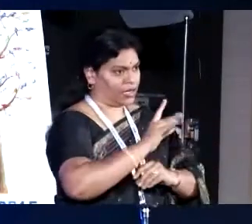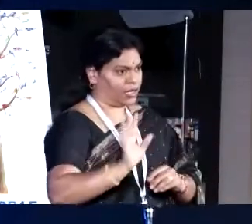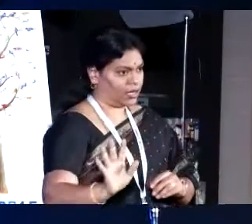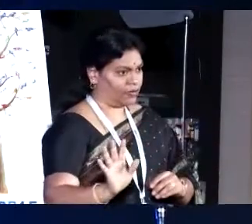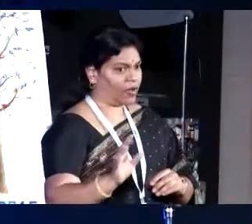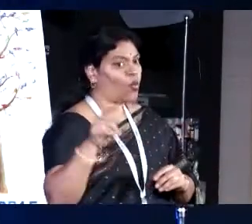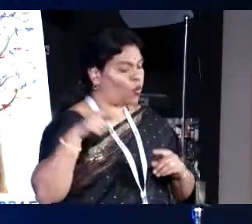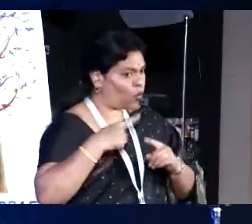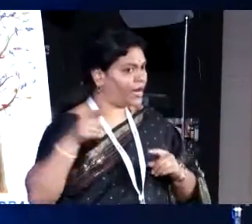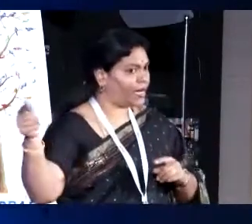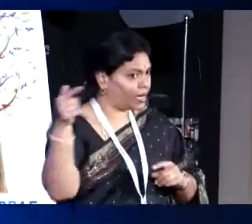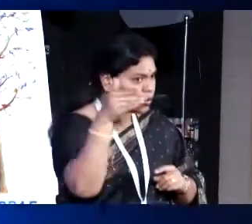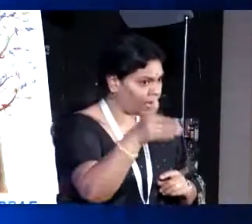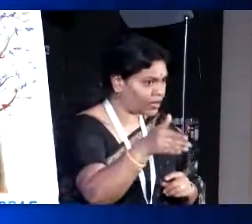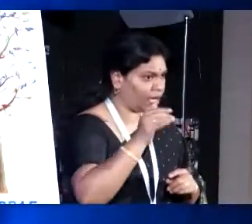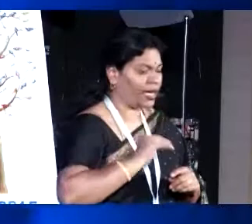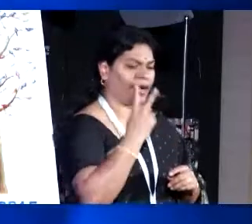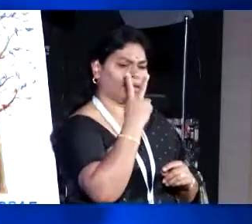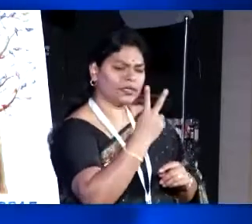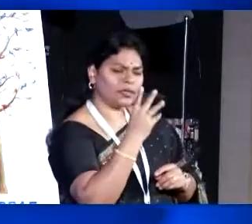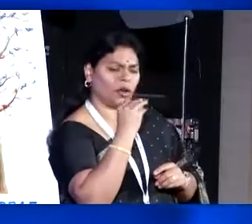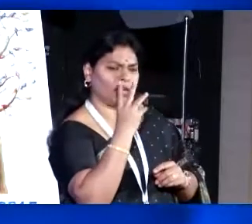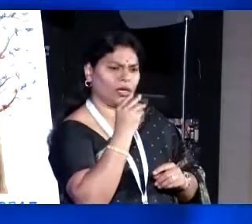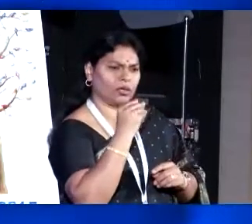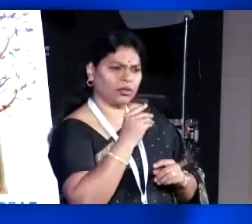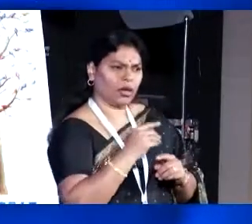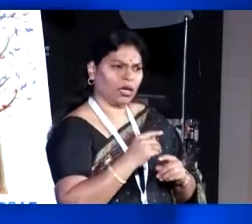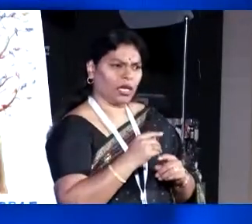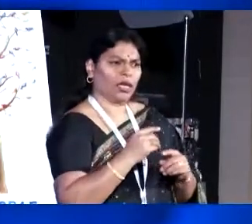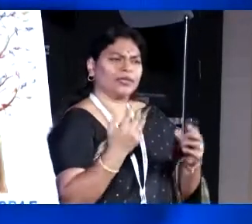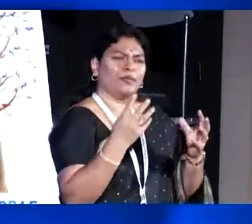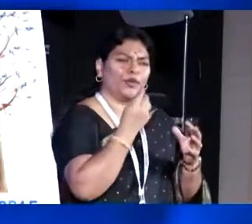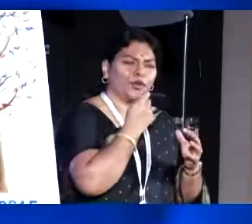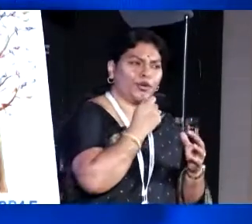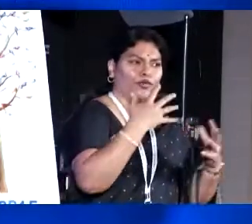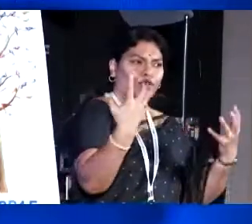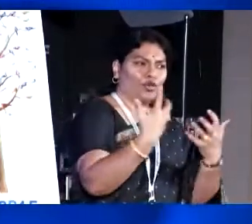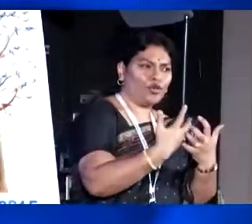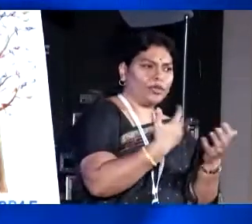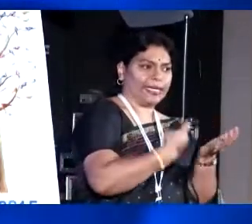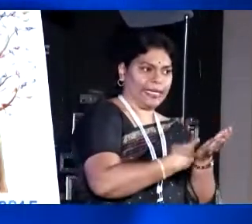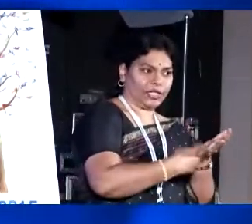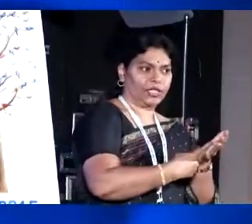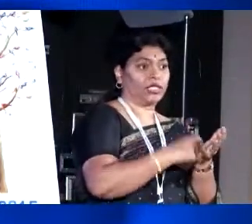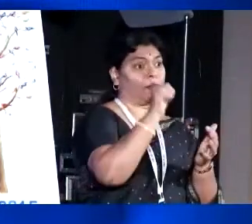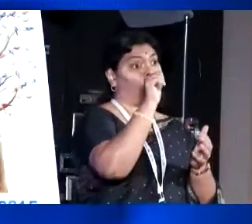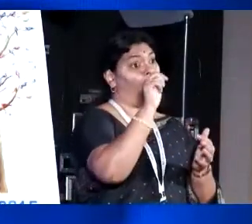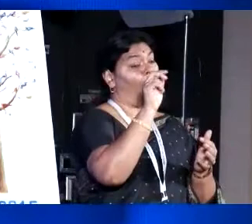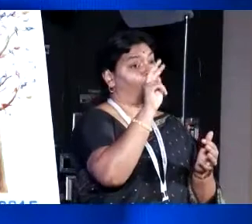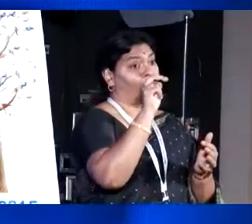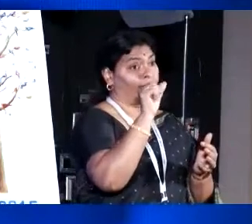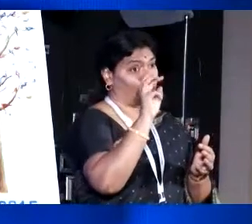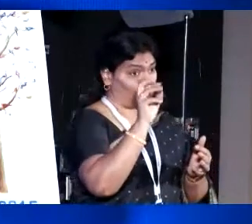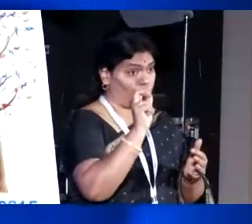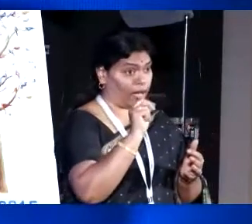When we went there and when we started talking about it, because it a very beautiful close relationship we share with Anand One, just like a family relationship,